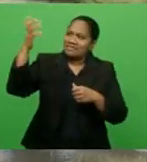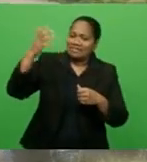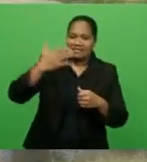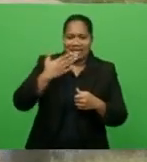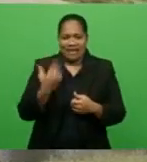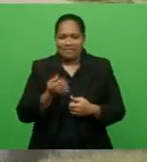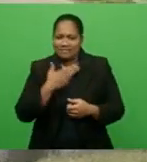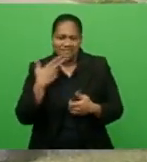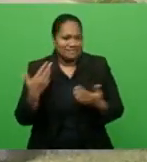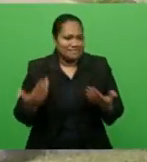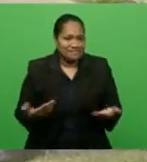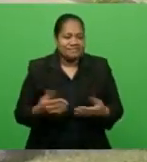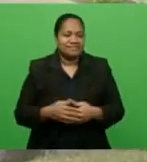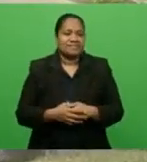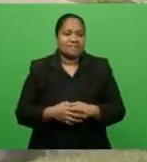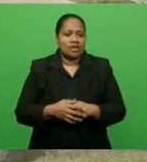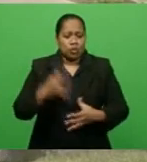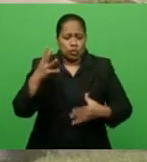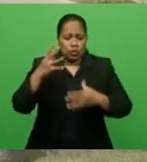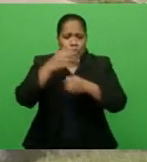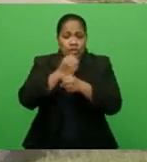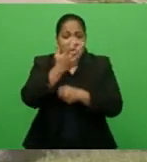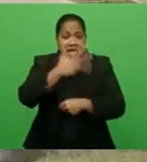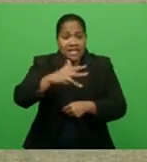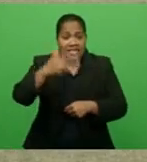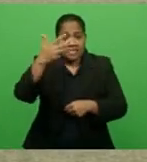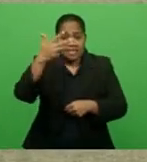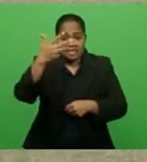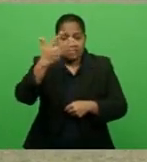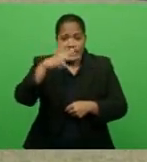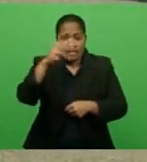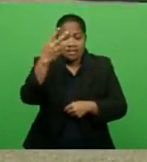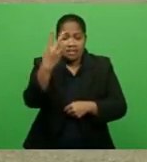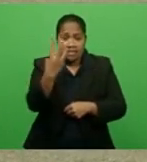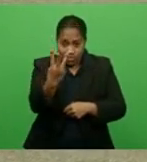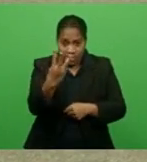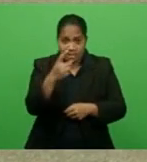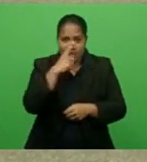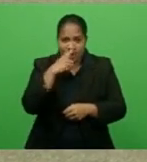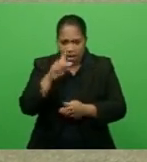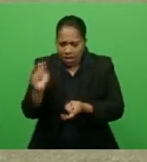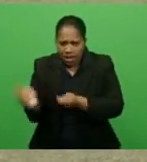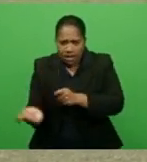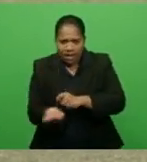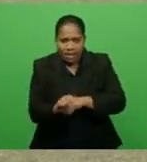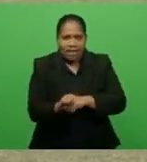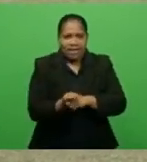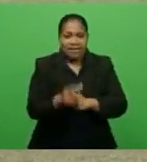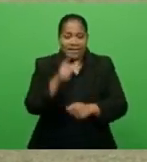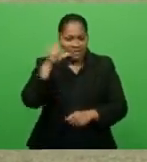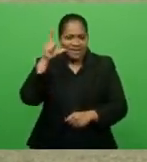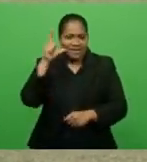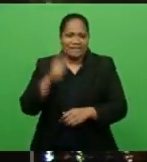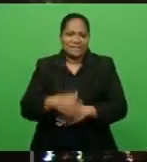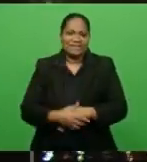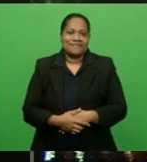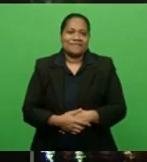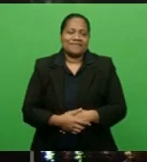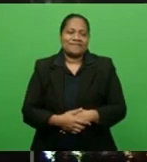A total of 93 golfers took part in the event yesterday. Philippe Naikaso, FBC News.